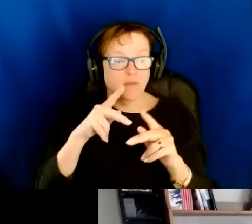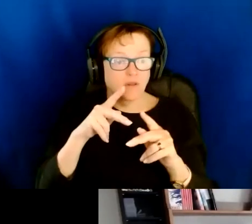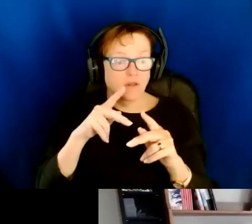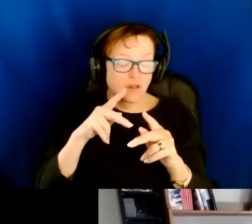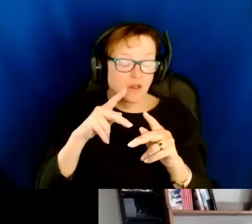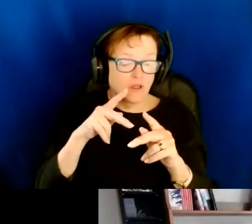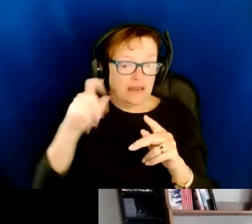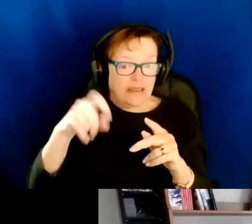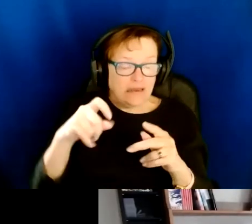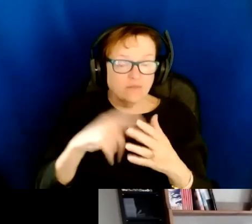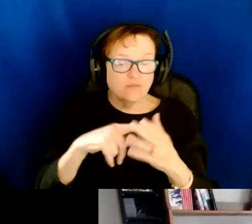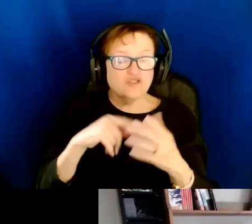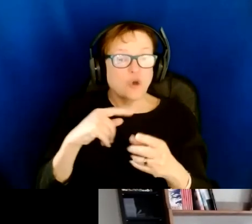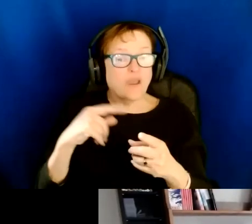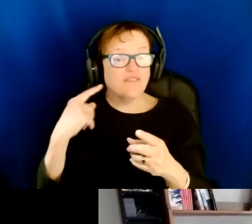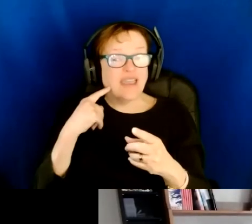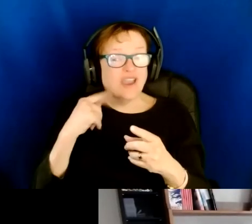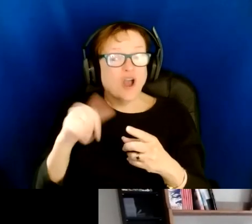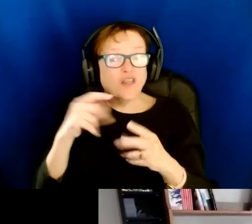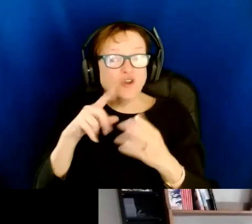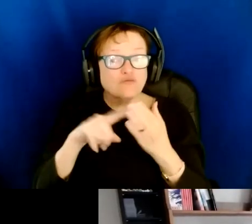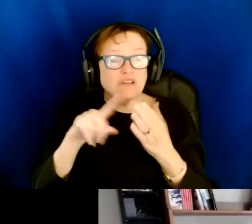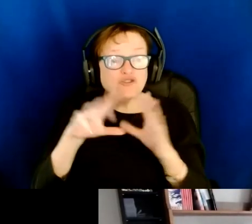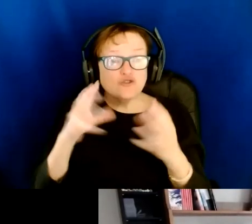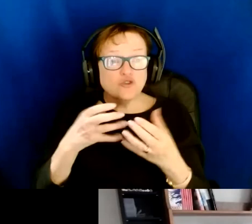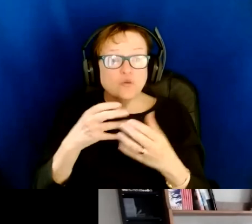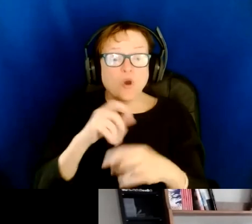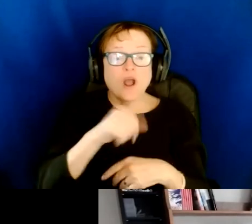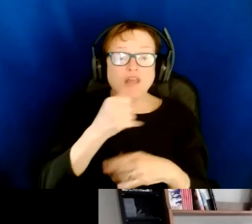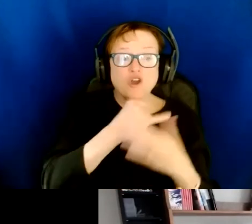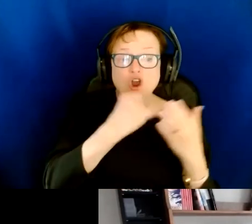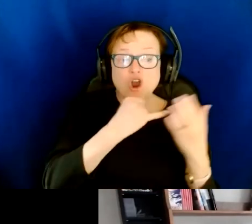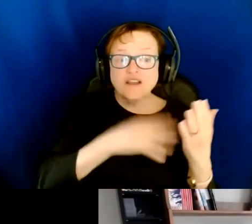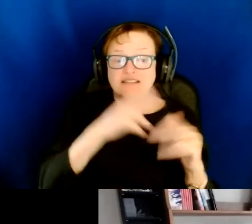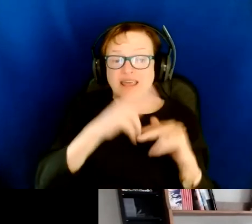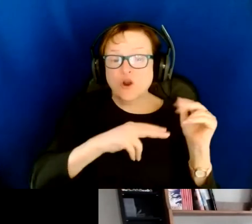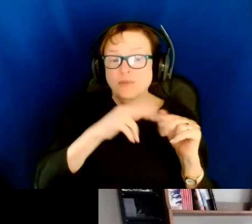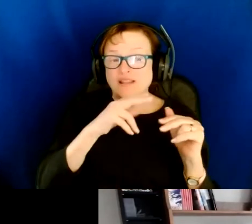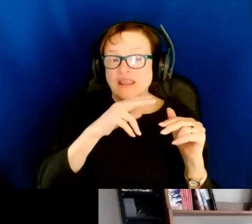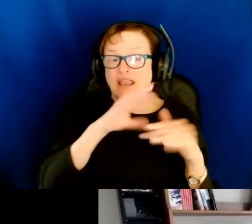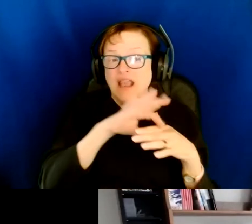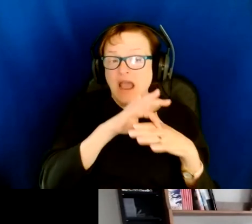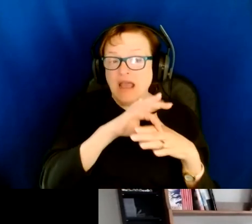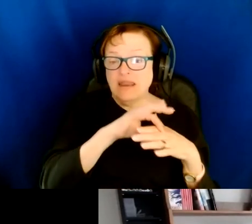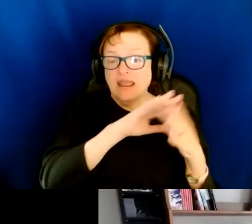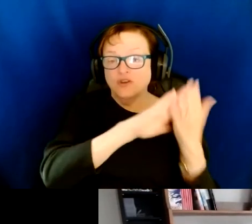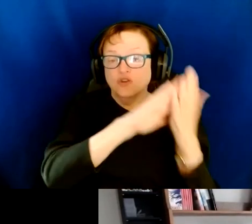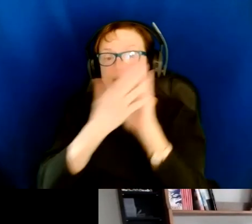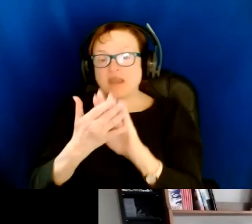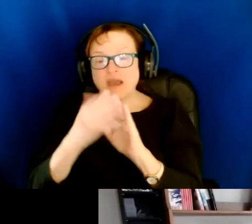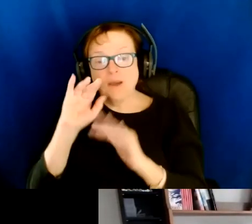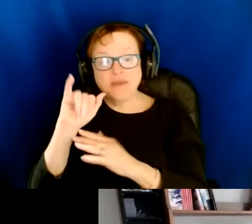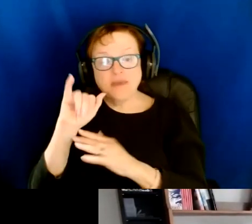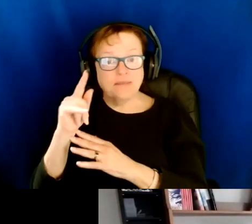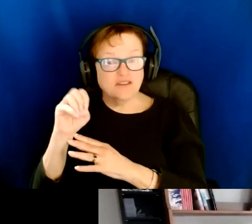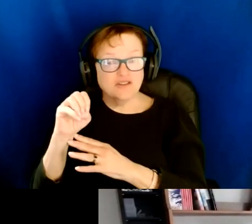really excited by is if there were other research groups and other artists and people who are building content into image, such that it can actually be deployed out for people